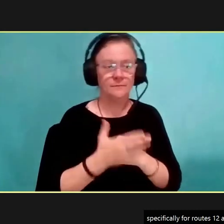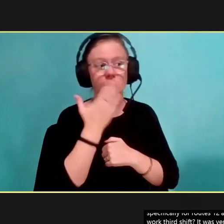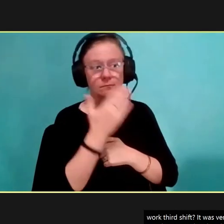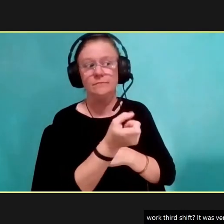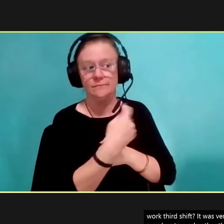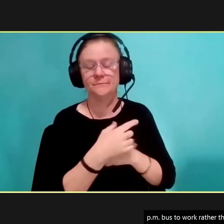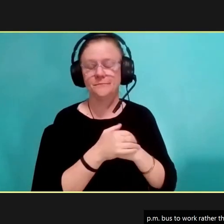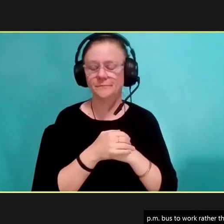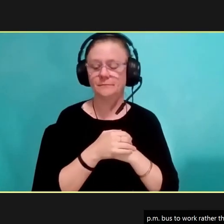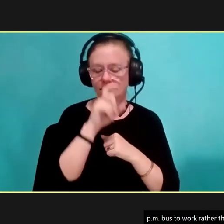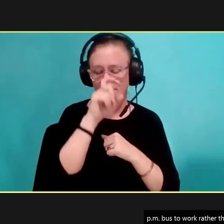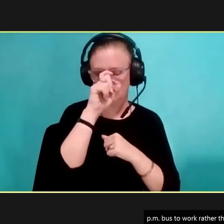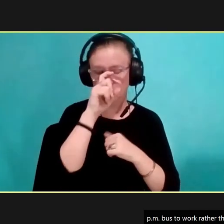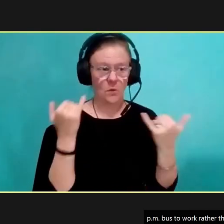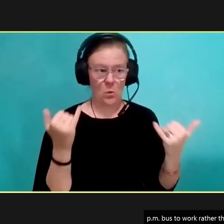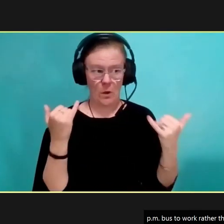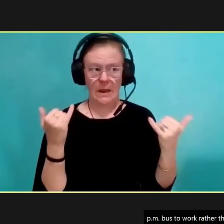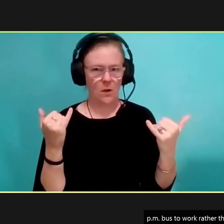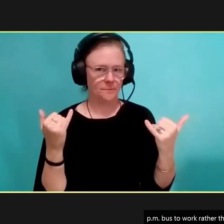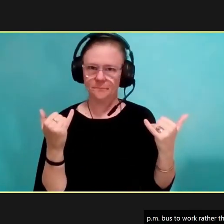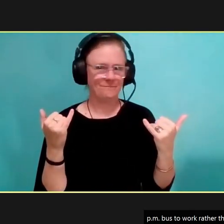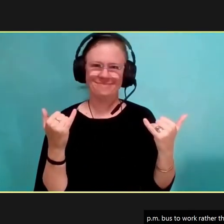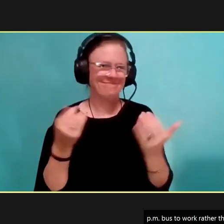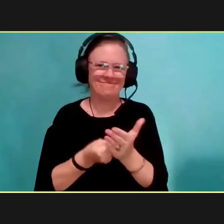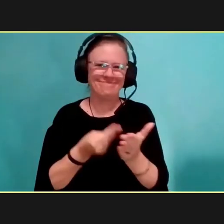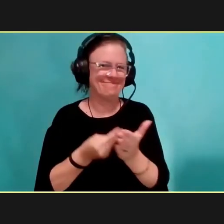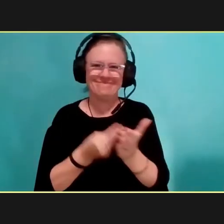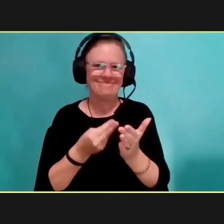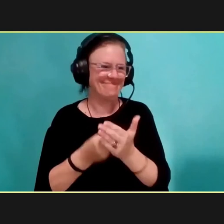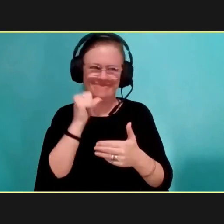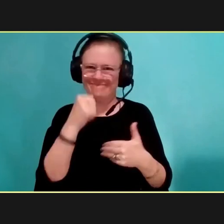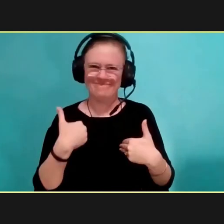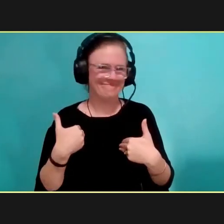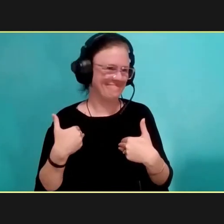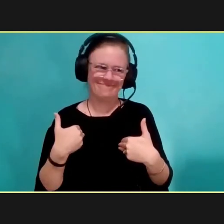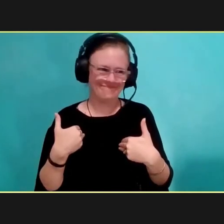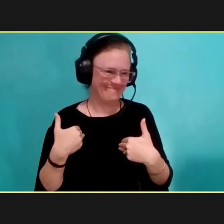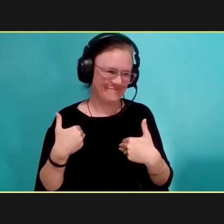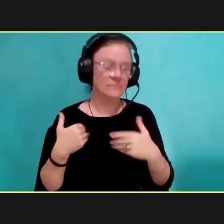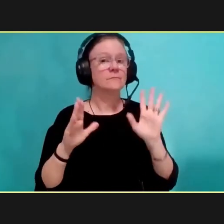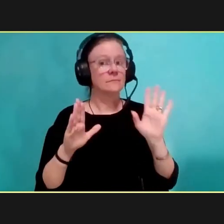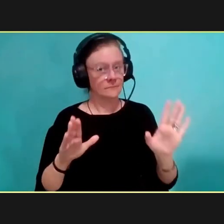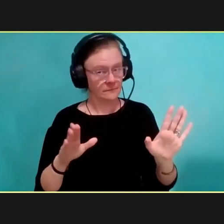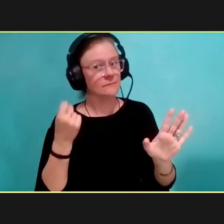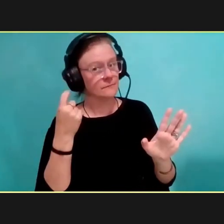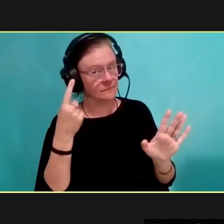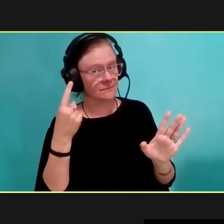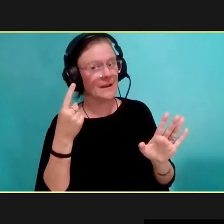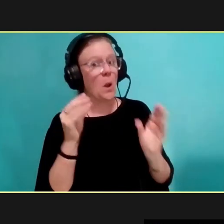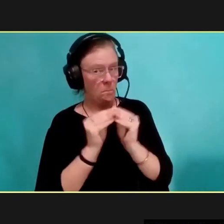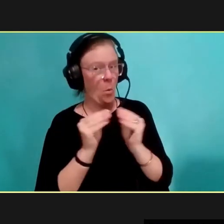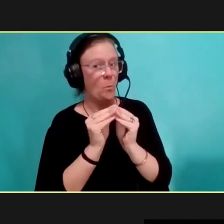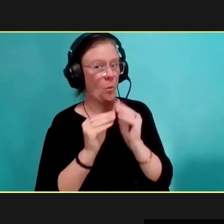a wonderful question. At this time, TARTA does not have enough funding to provide late night service, yet we realize that this is a